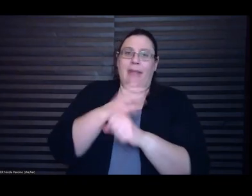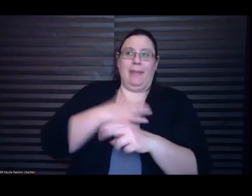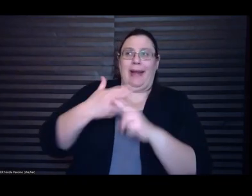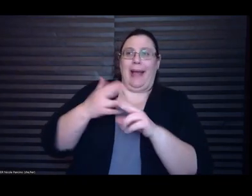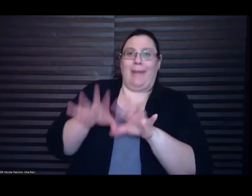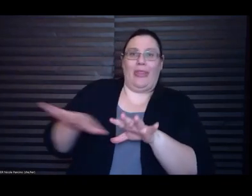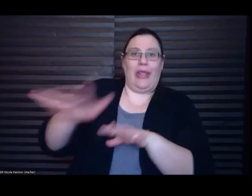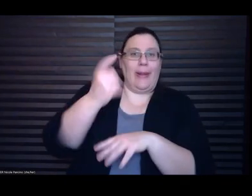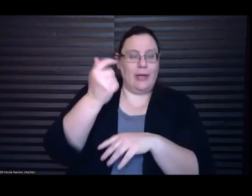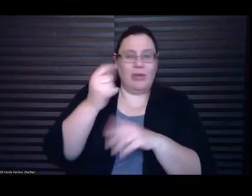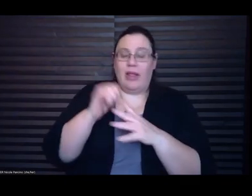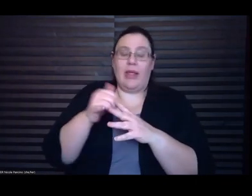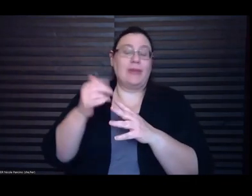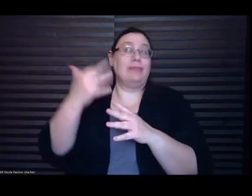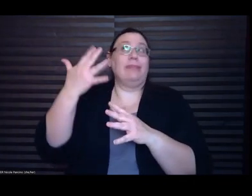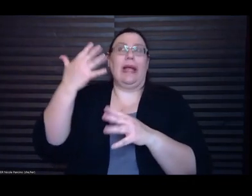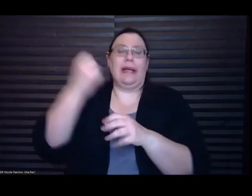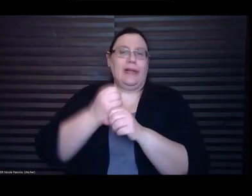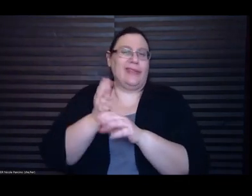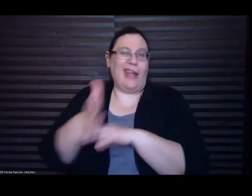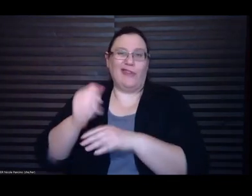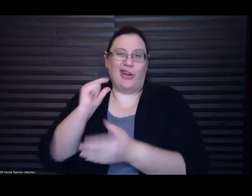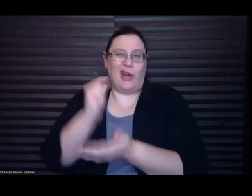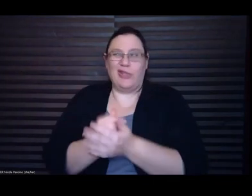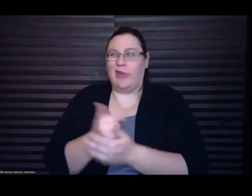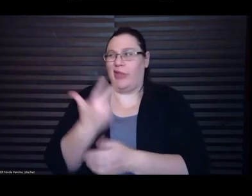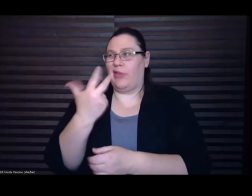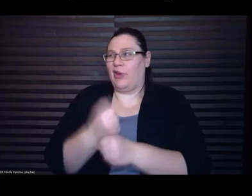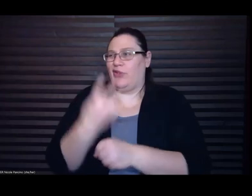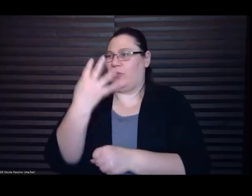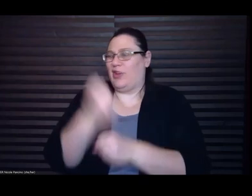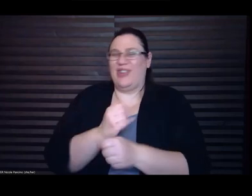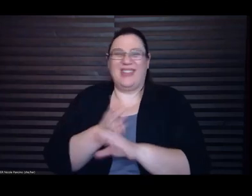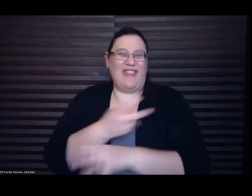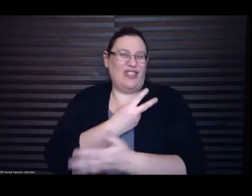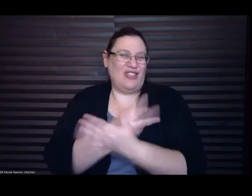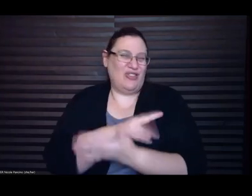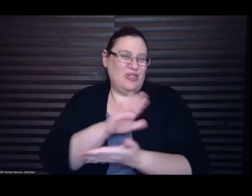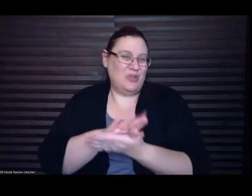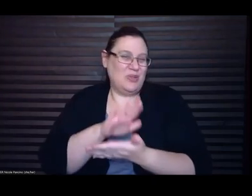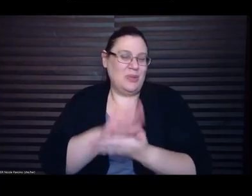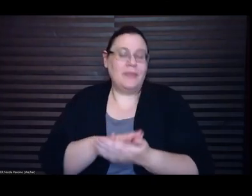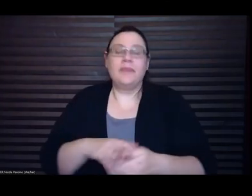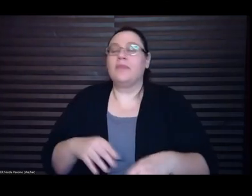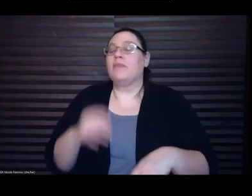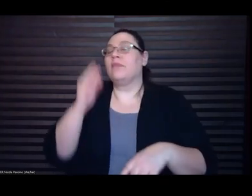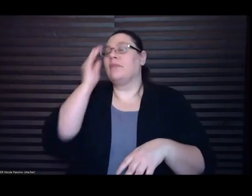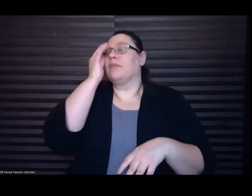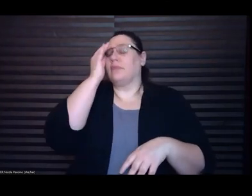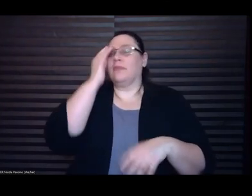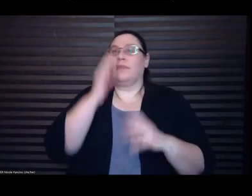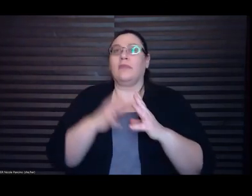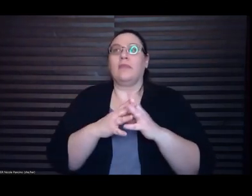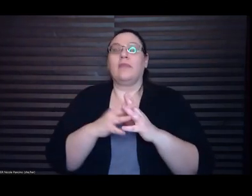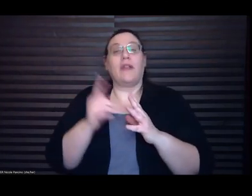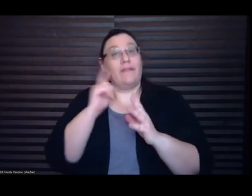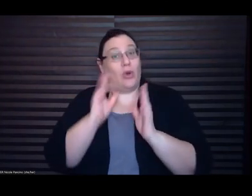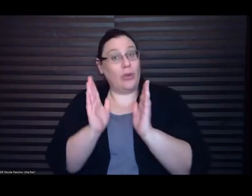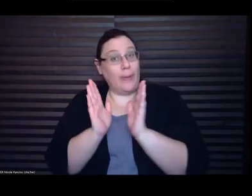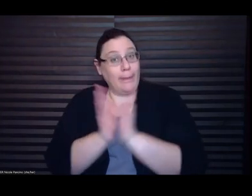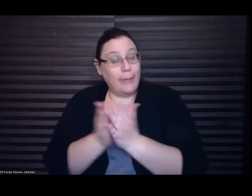school and then in terms of the book I mean I had this kind of also odd process for like